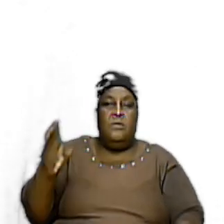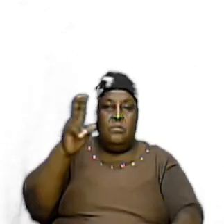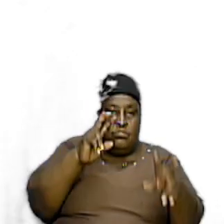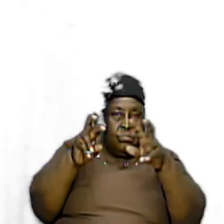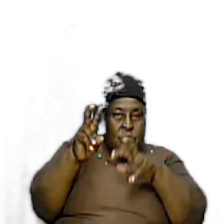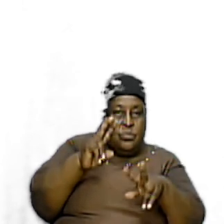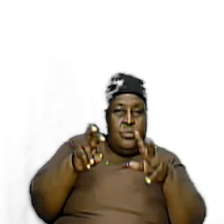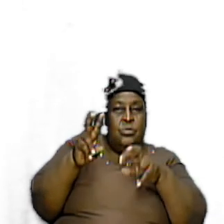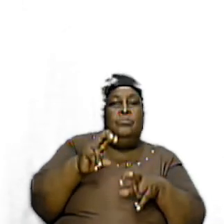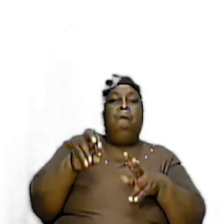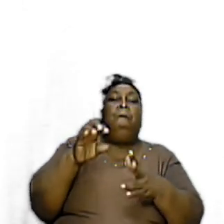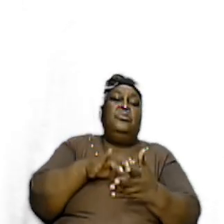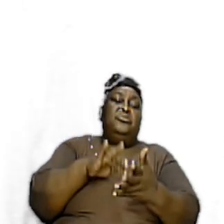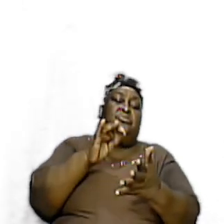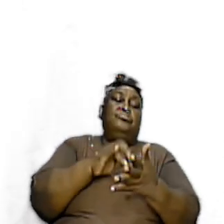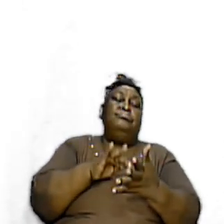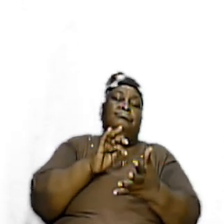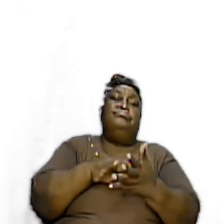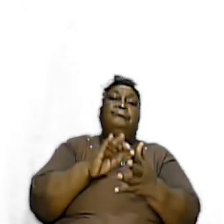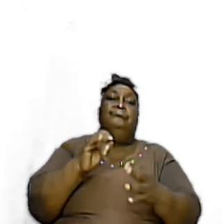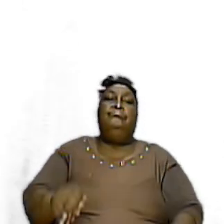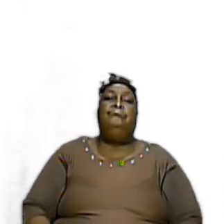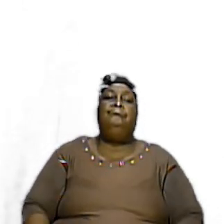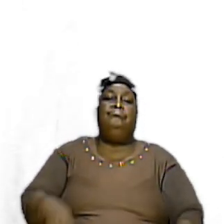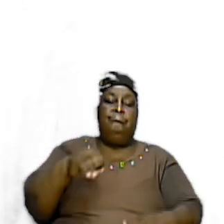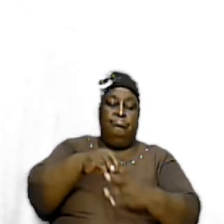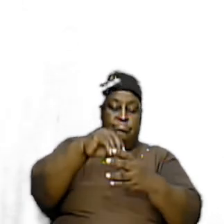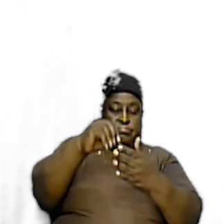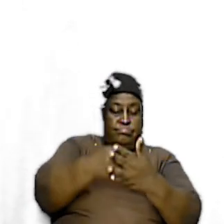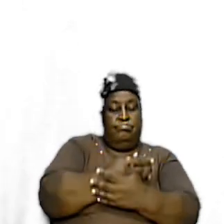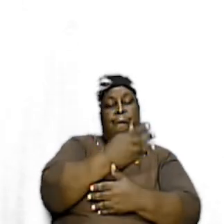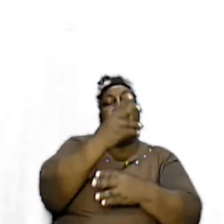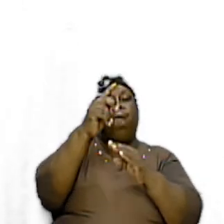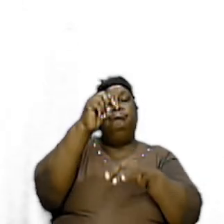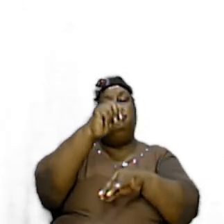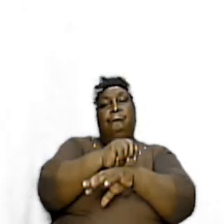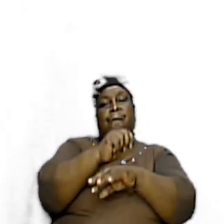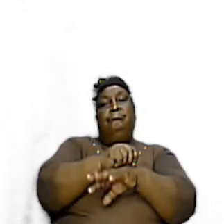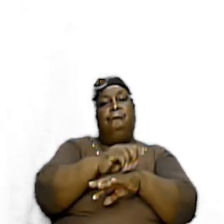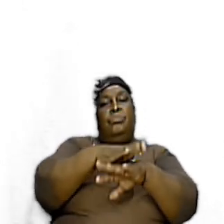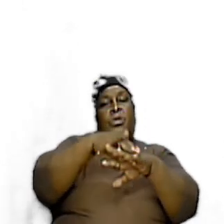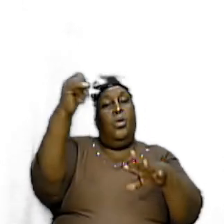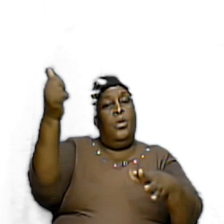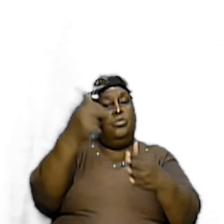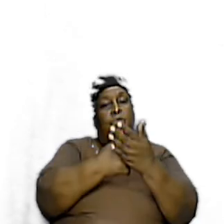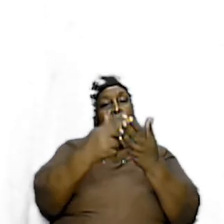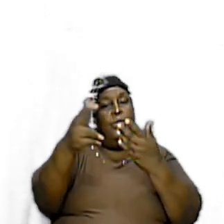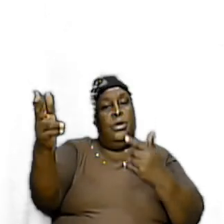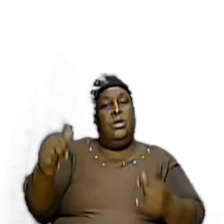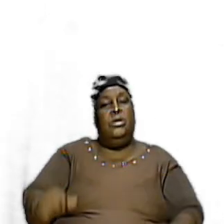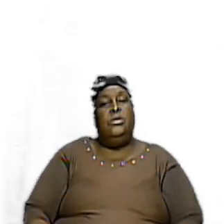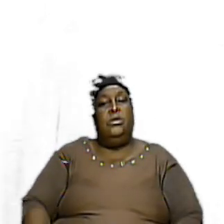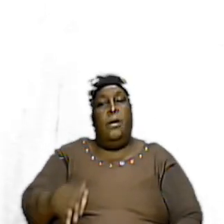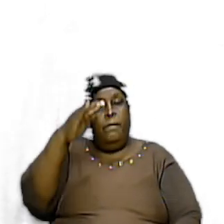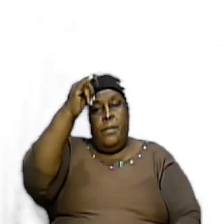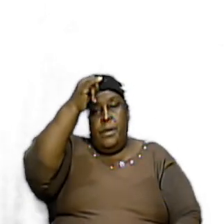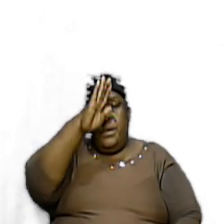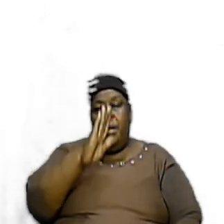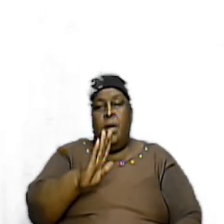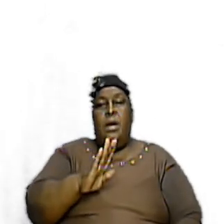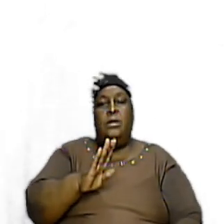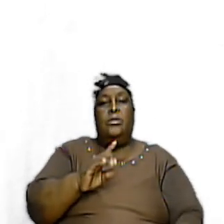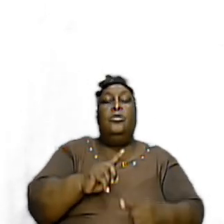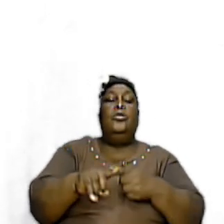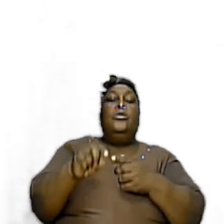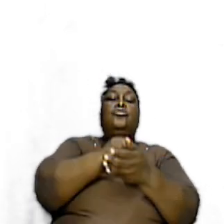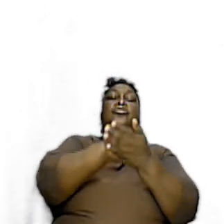And go through them Timely And in the New Testament There is a call To holiness By God To